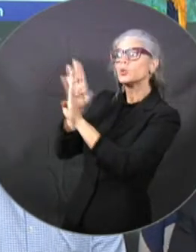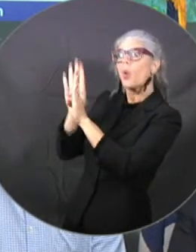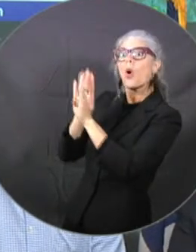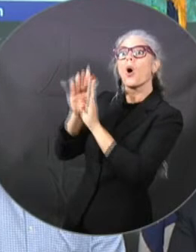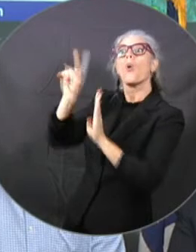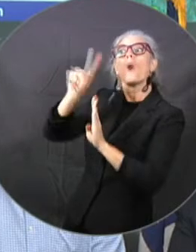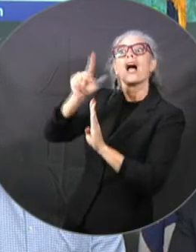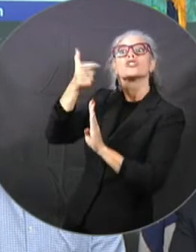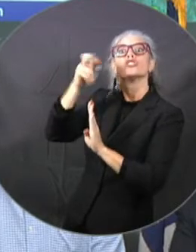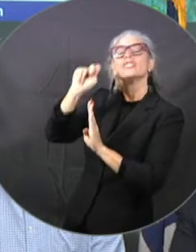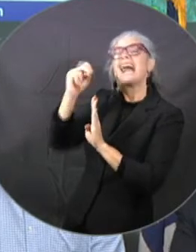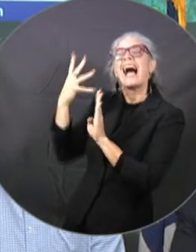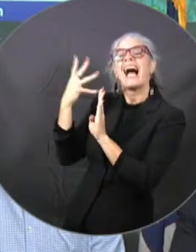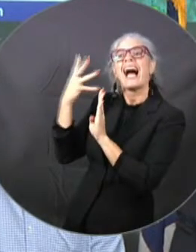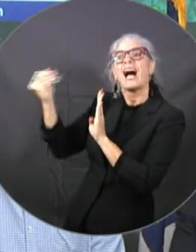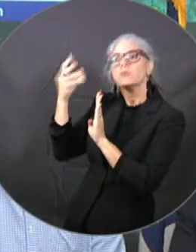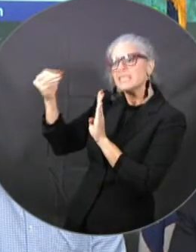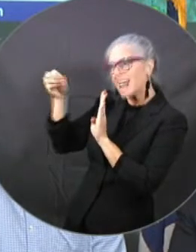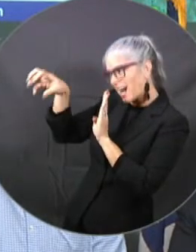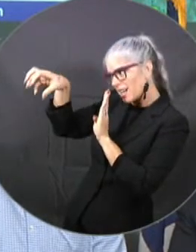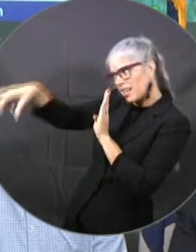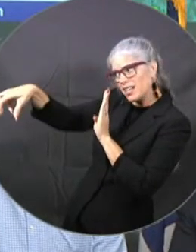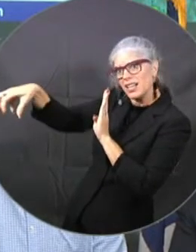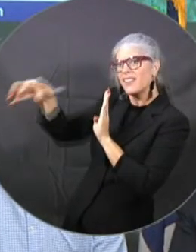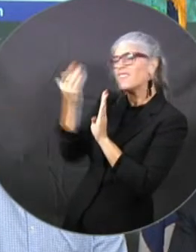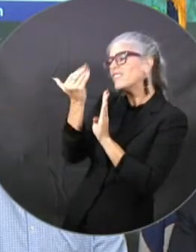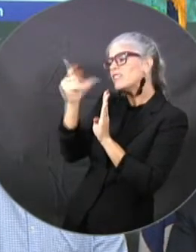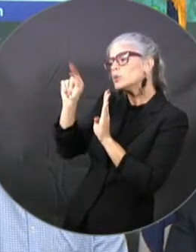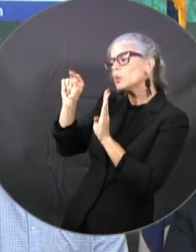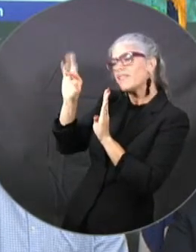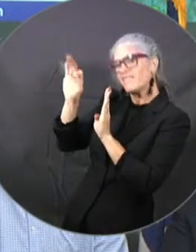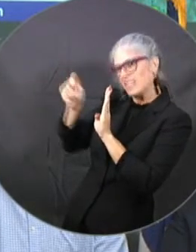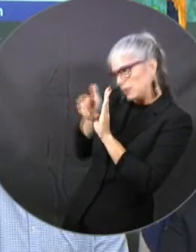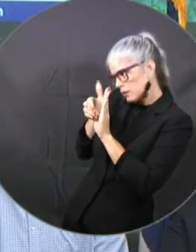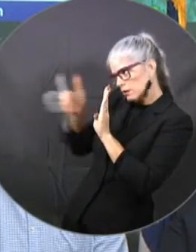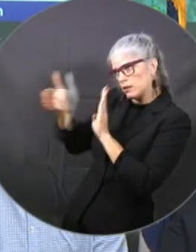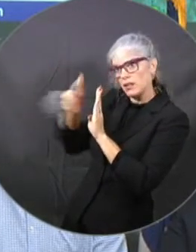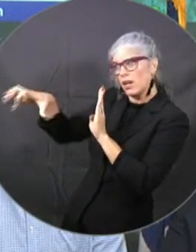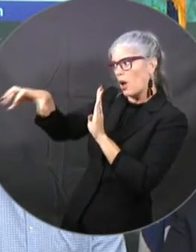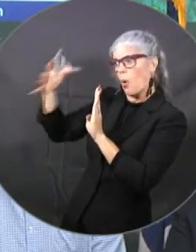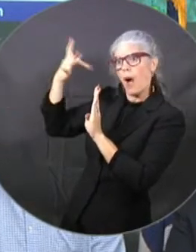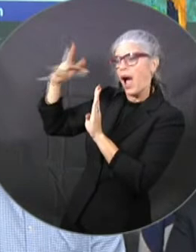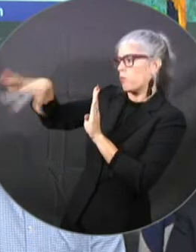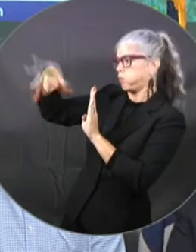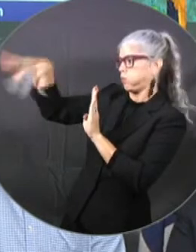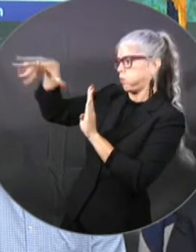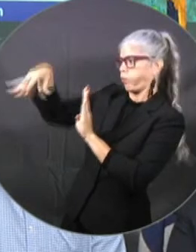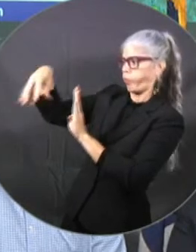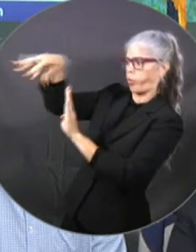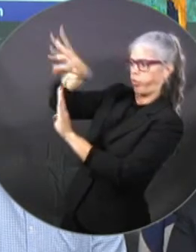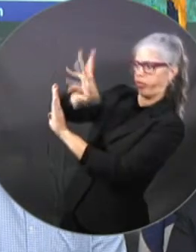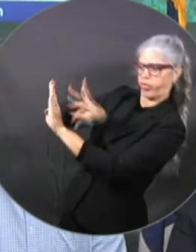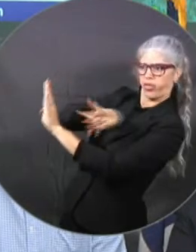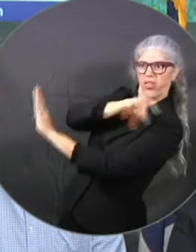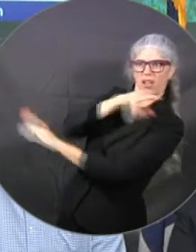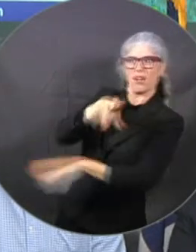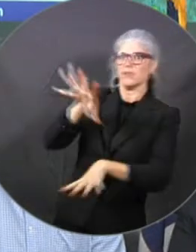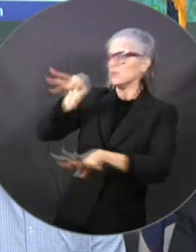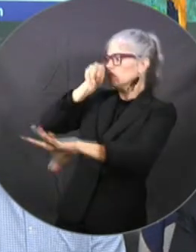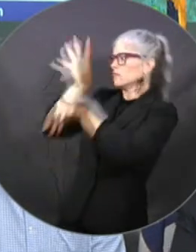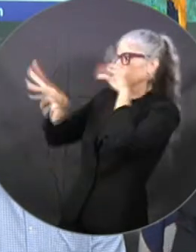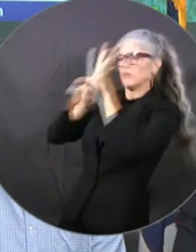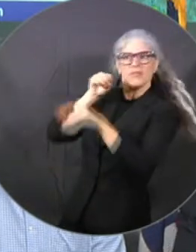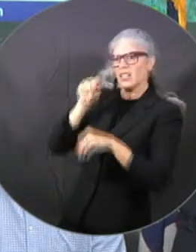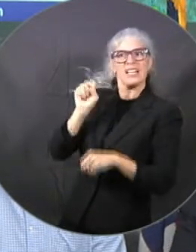away from your home. So so please operate the generator properly. We've had throughout the years in